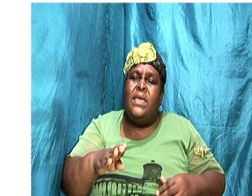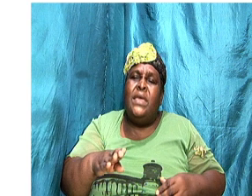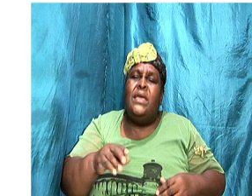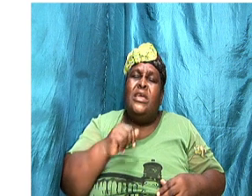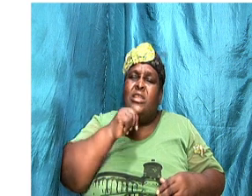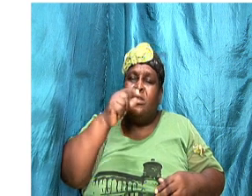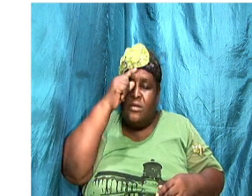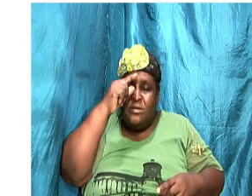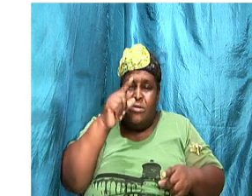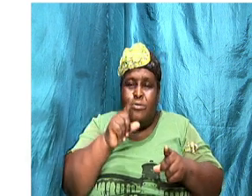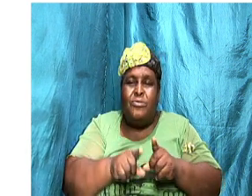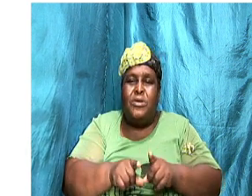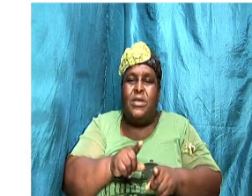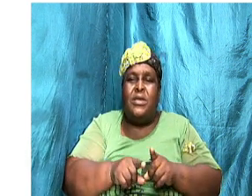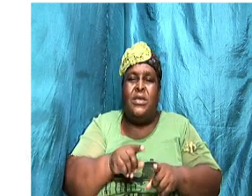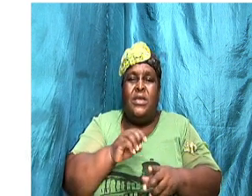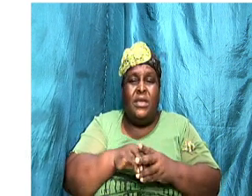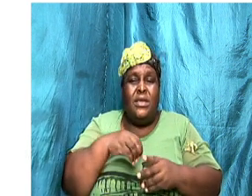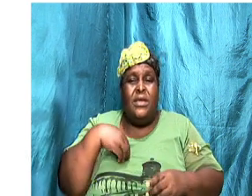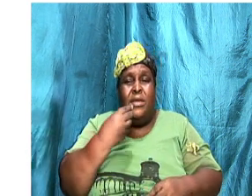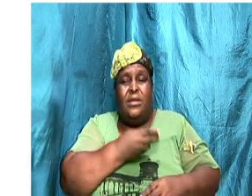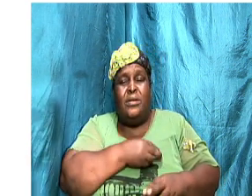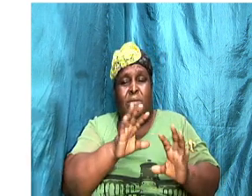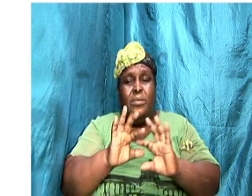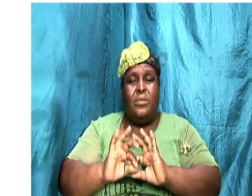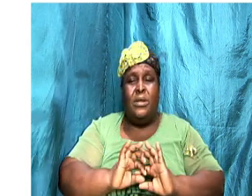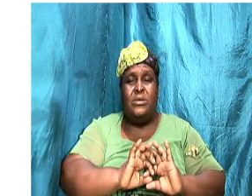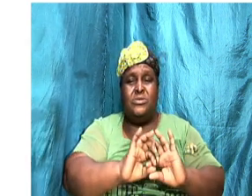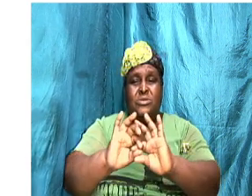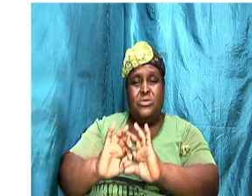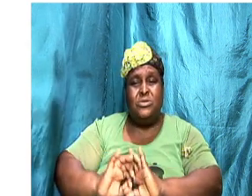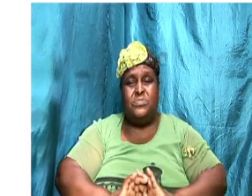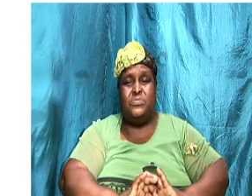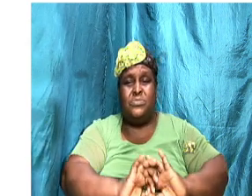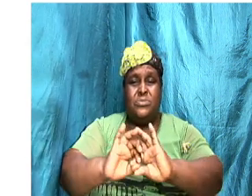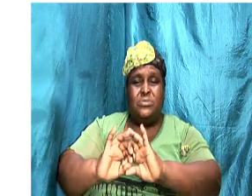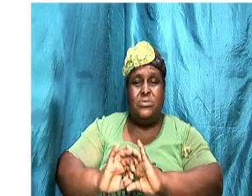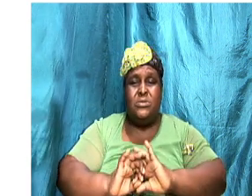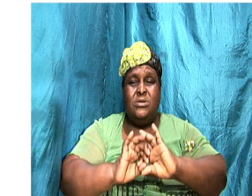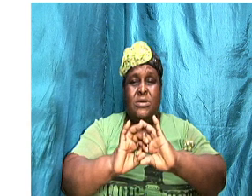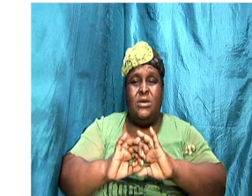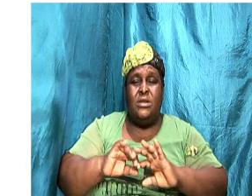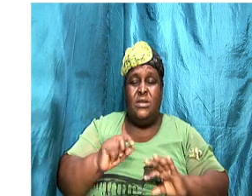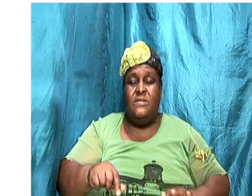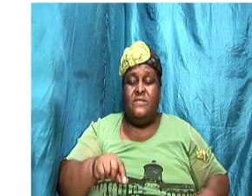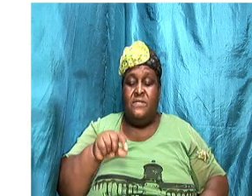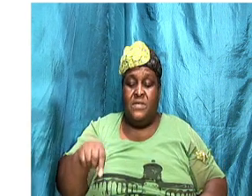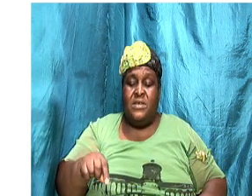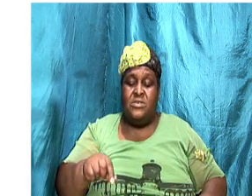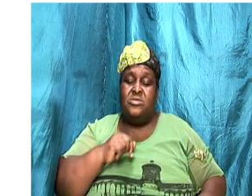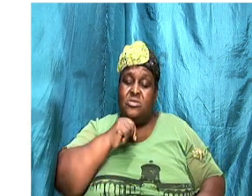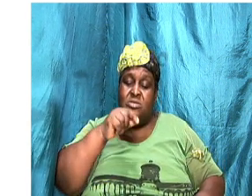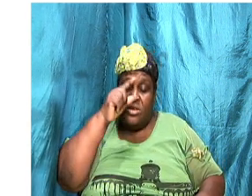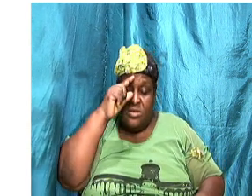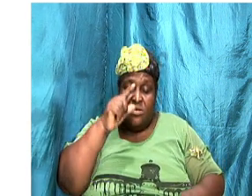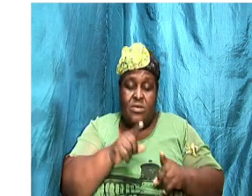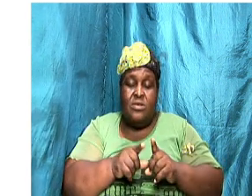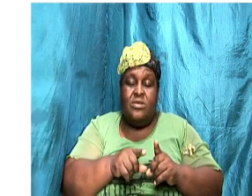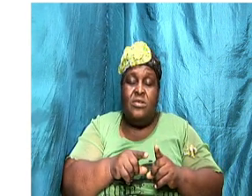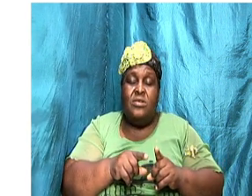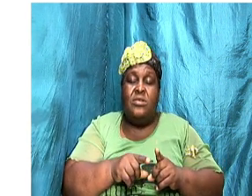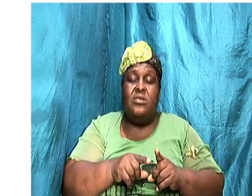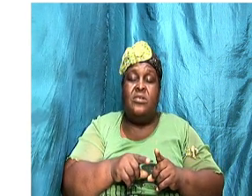disagreements in our relationship and if these disagreements are not treated correctly